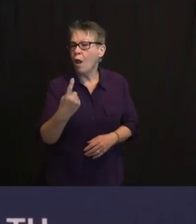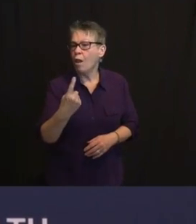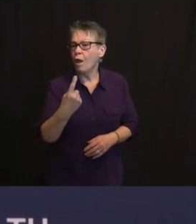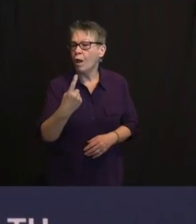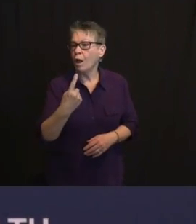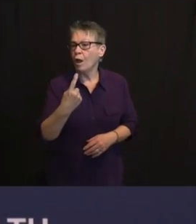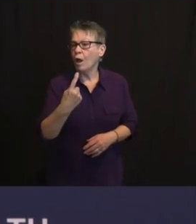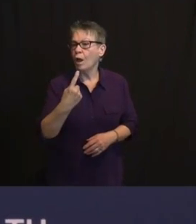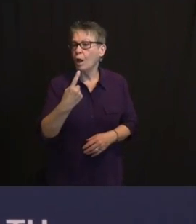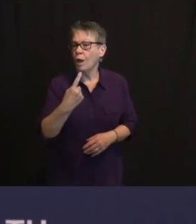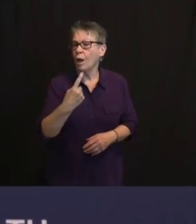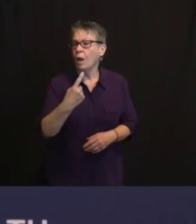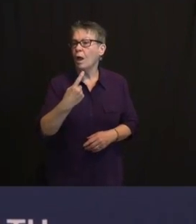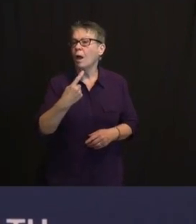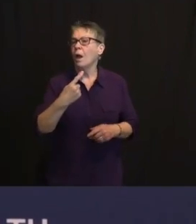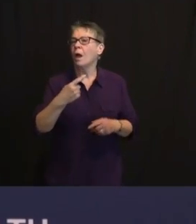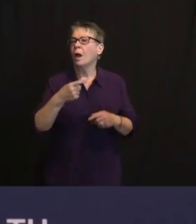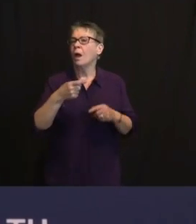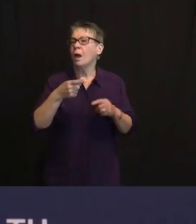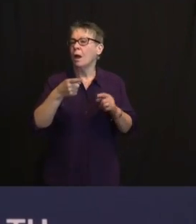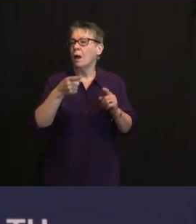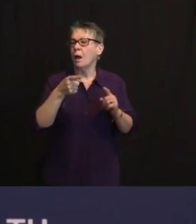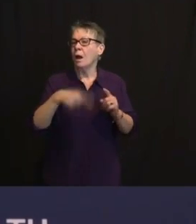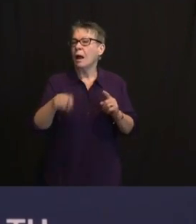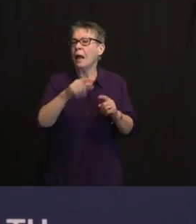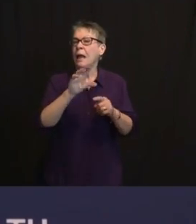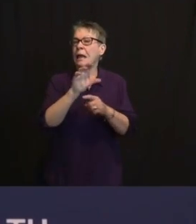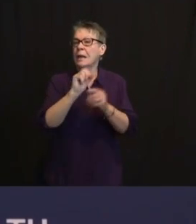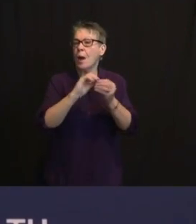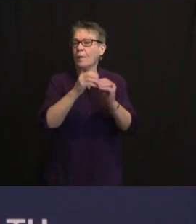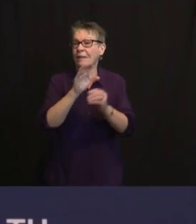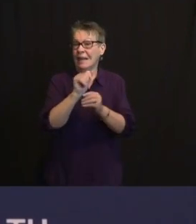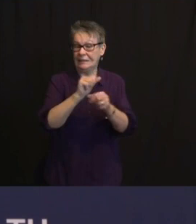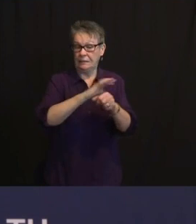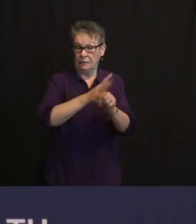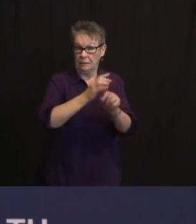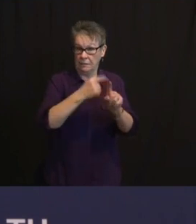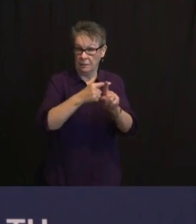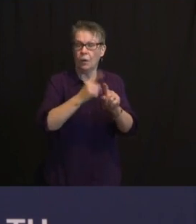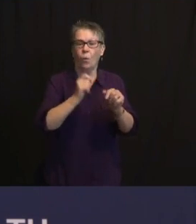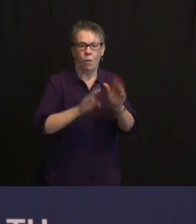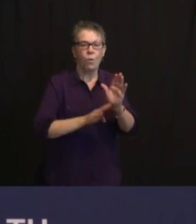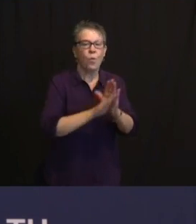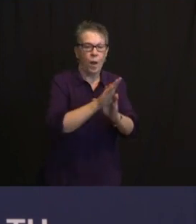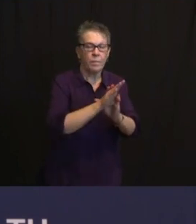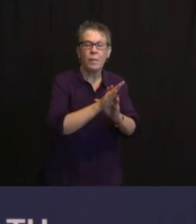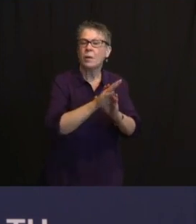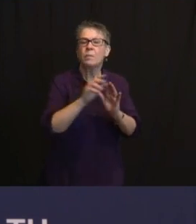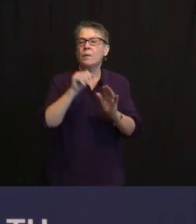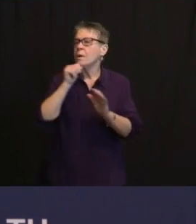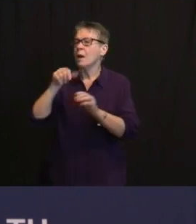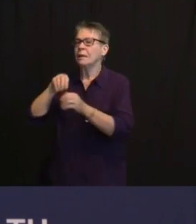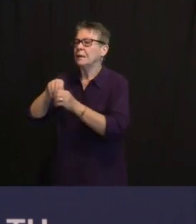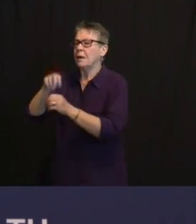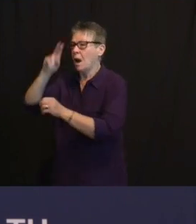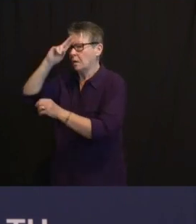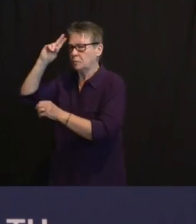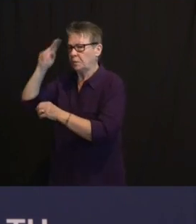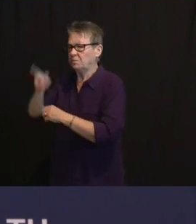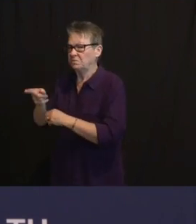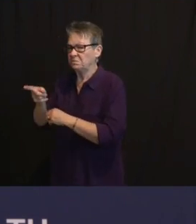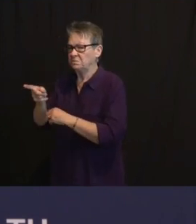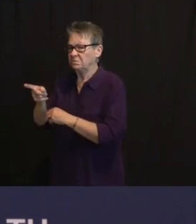SUSPECT WE ALL HOPE I'M RIGHT, RIGHT? SO IT'S MORE EASILY TRANSMITTABLE, BUT NOT NECESSARILY MORE LETHAL. I REALIZE I DIDN'T ANSWER ONE OTHER QUESTION, DAVE. YOU